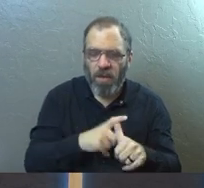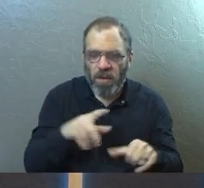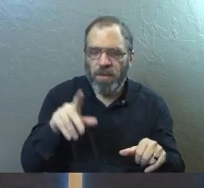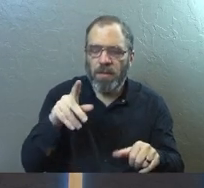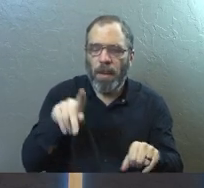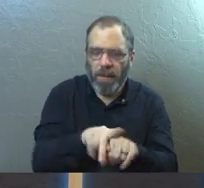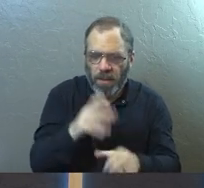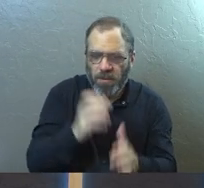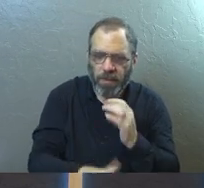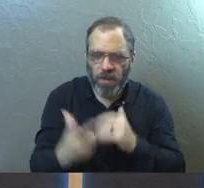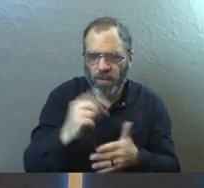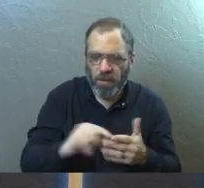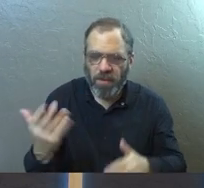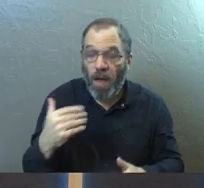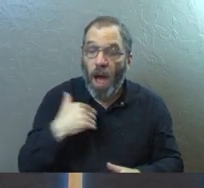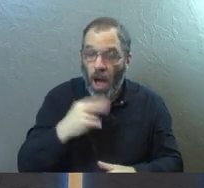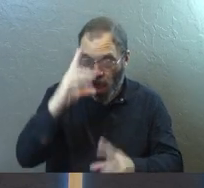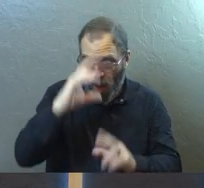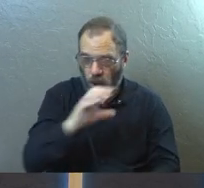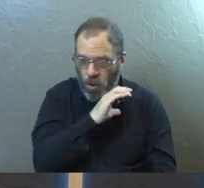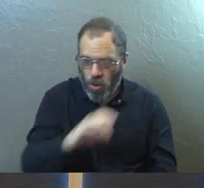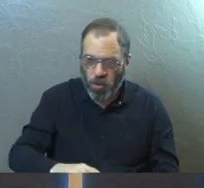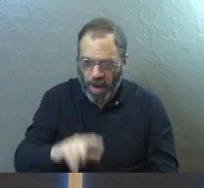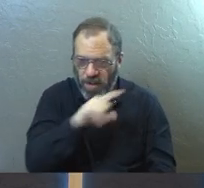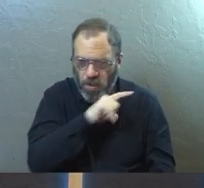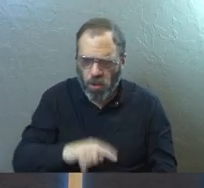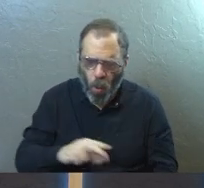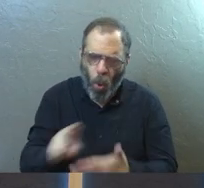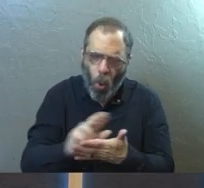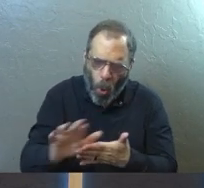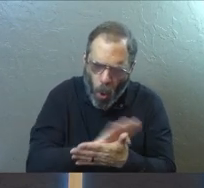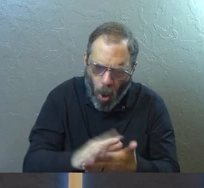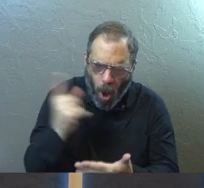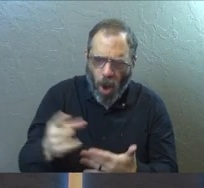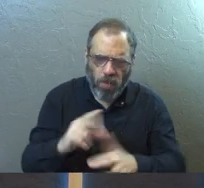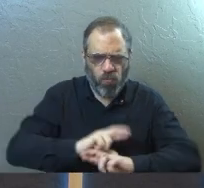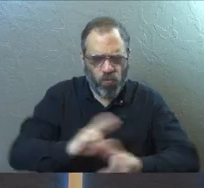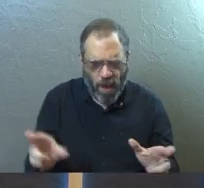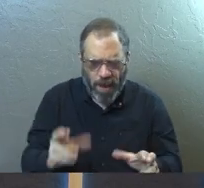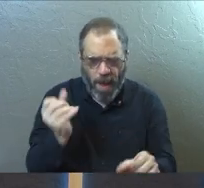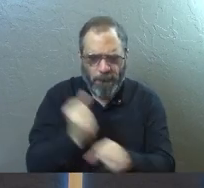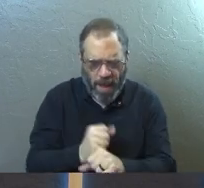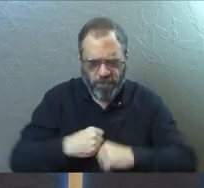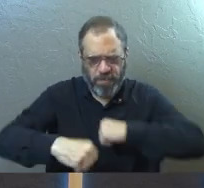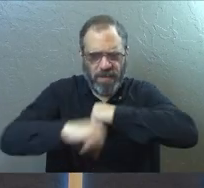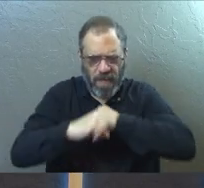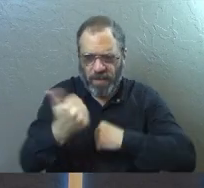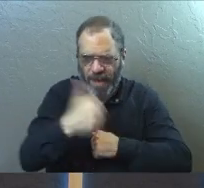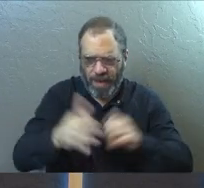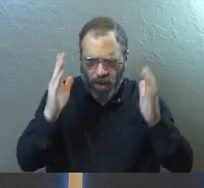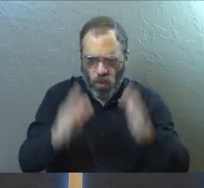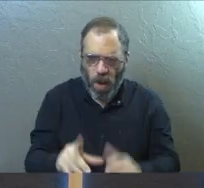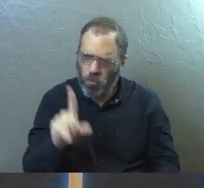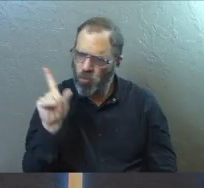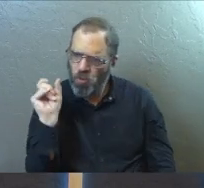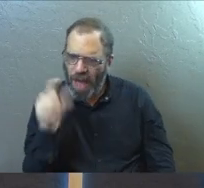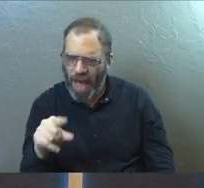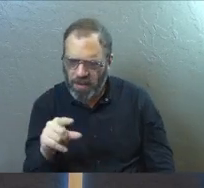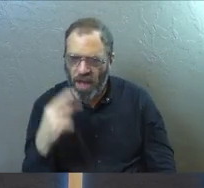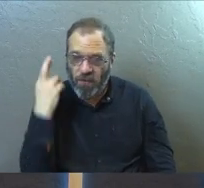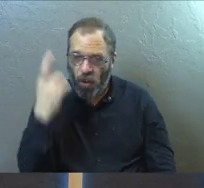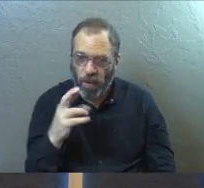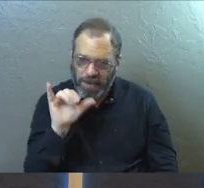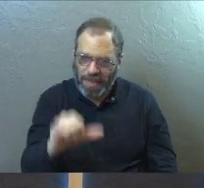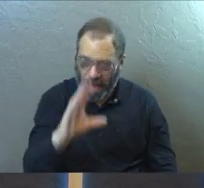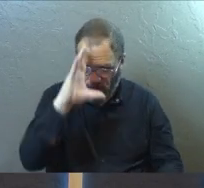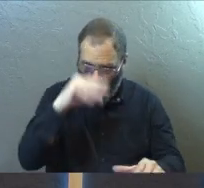.15 says it even better. in your hearts, honor Christ the Lord as holy, always being prepared to make a defense to anyone who asks you for